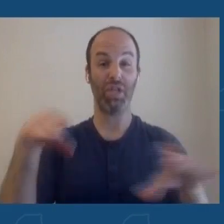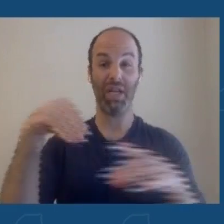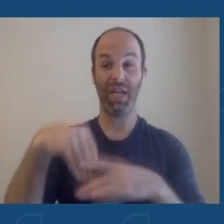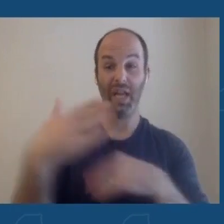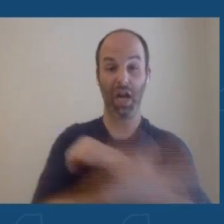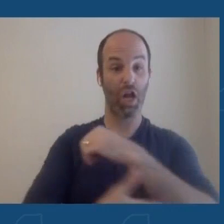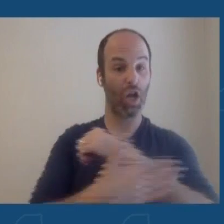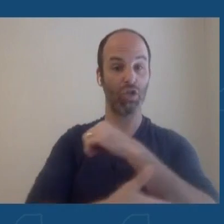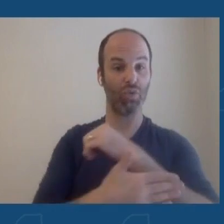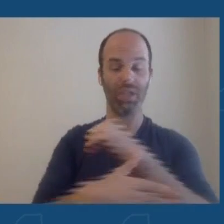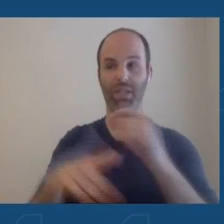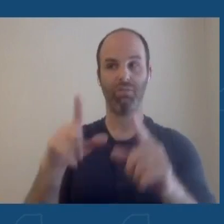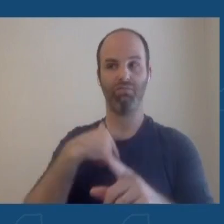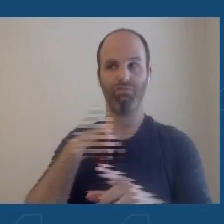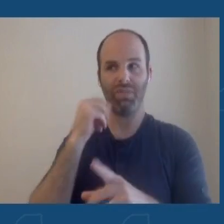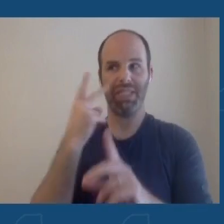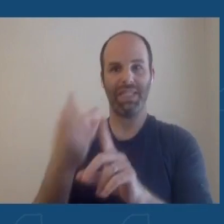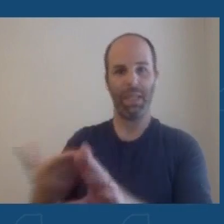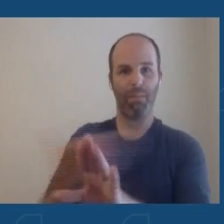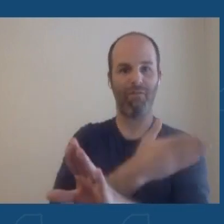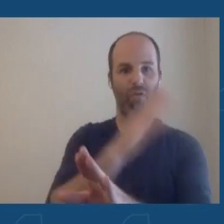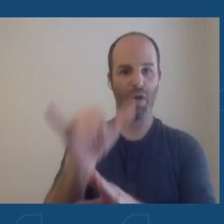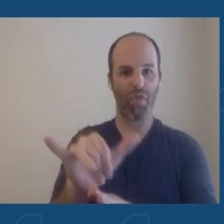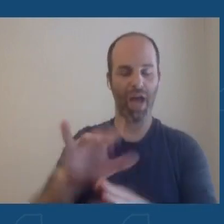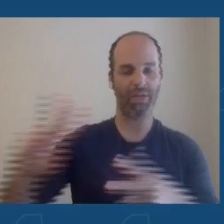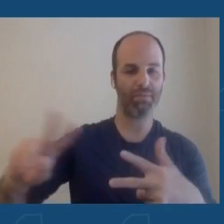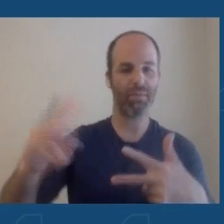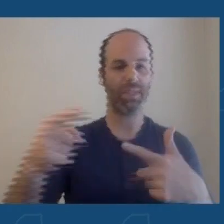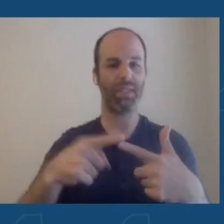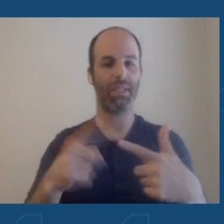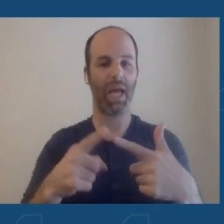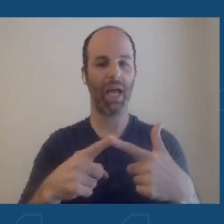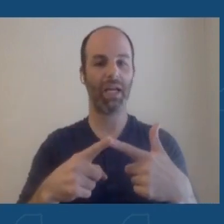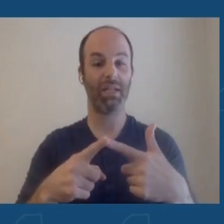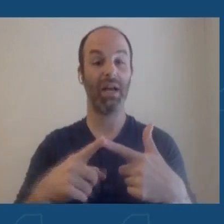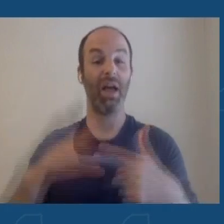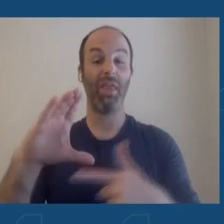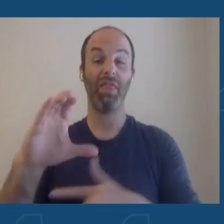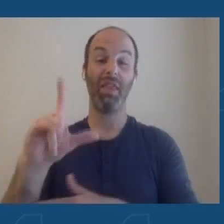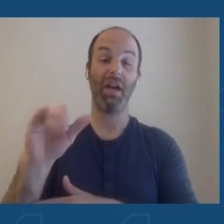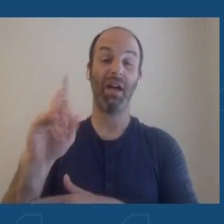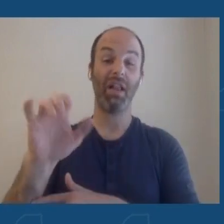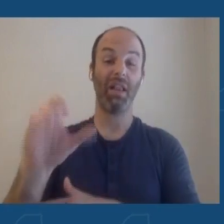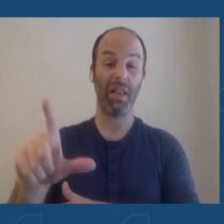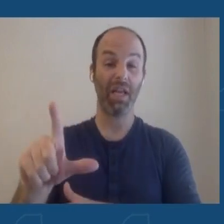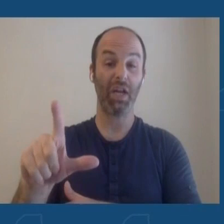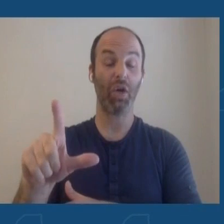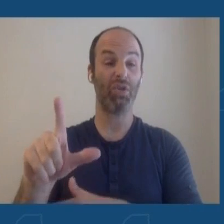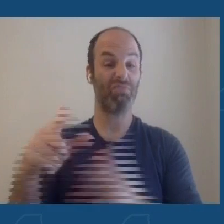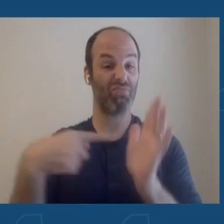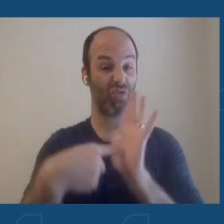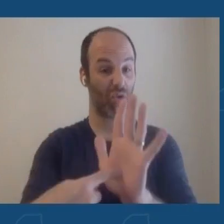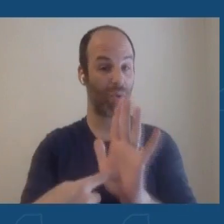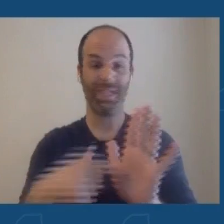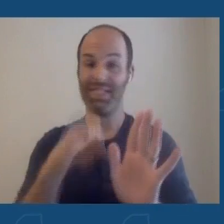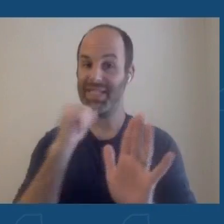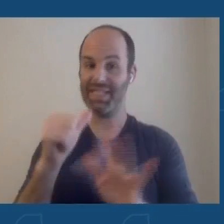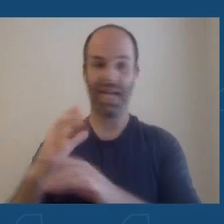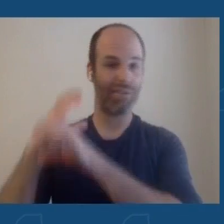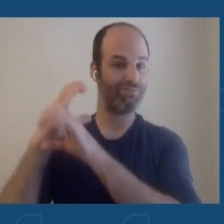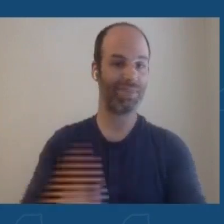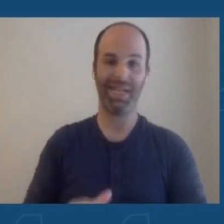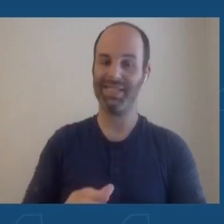been seen. Second, the clinical presentation is not classical. It's not what you'll see if you Google